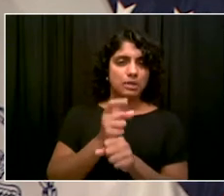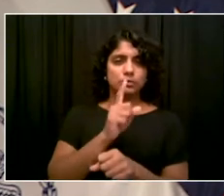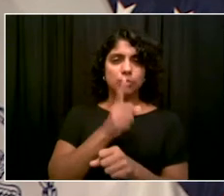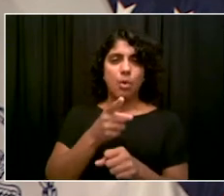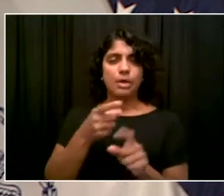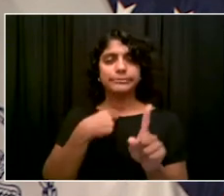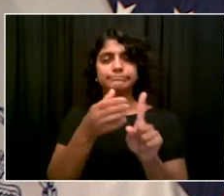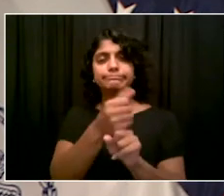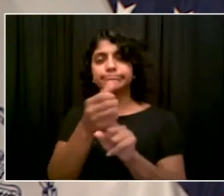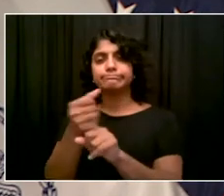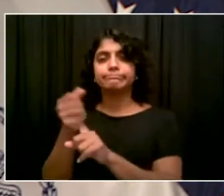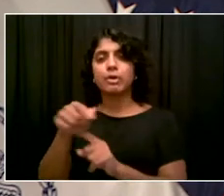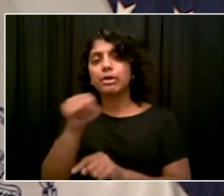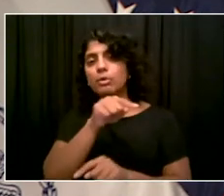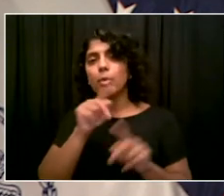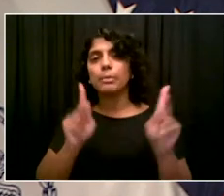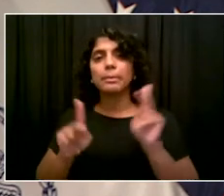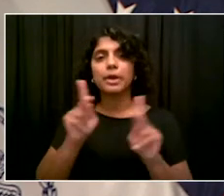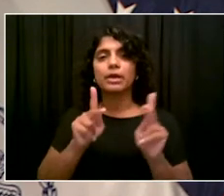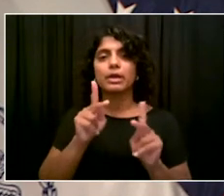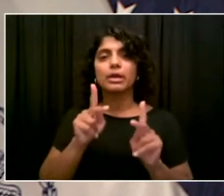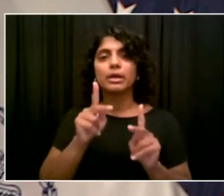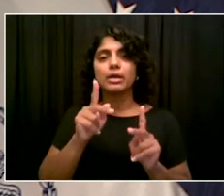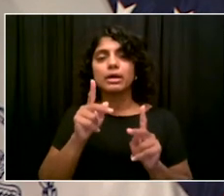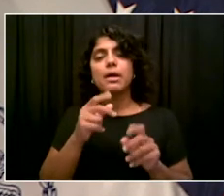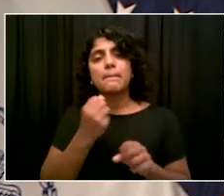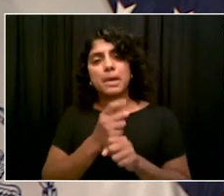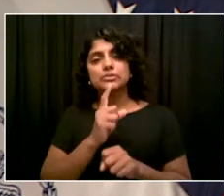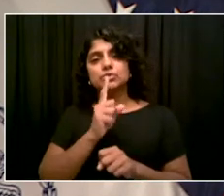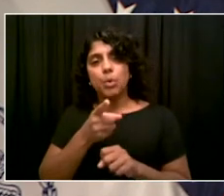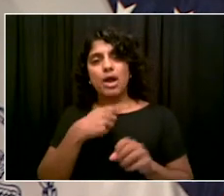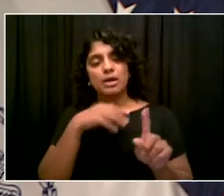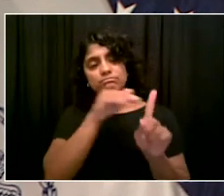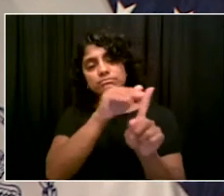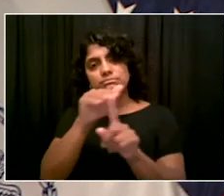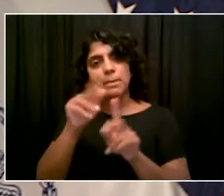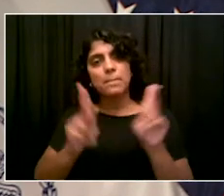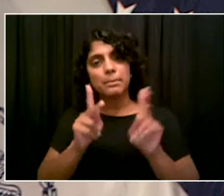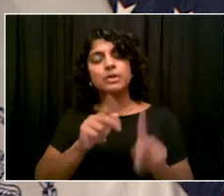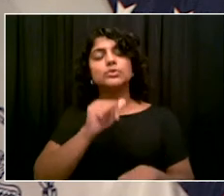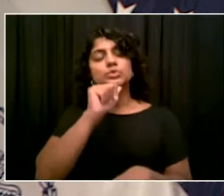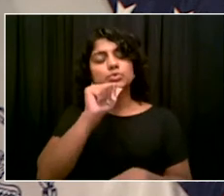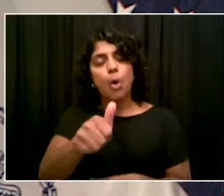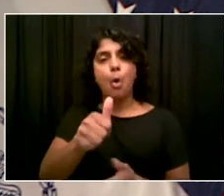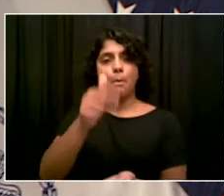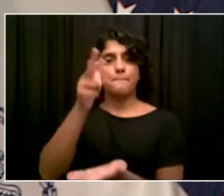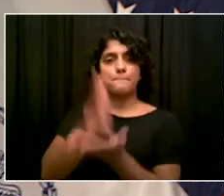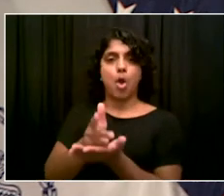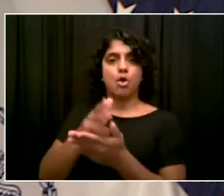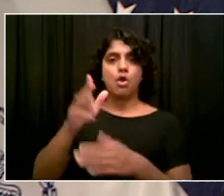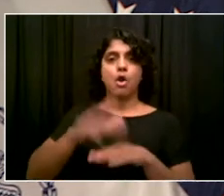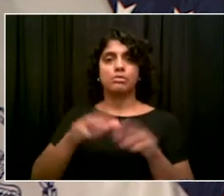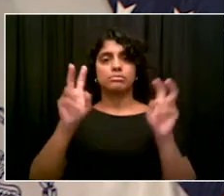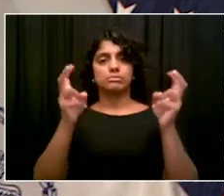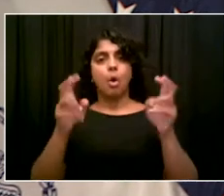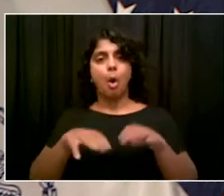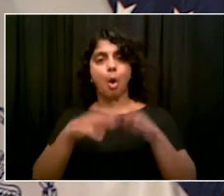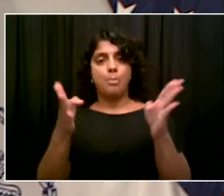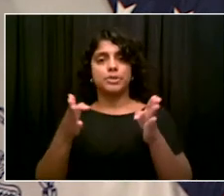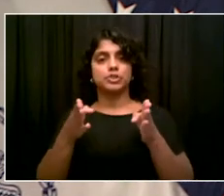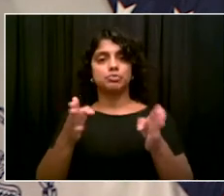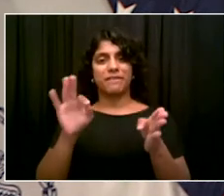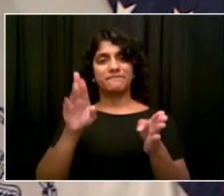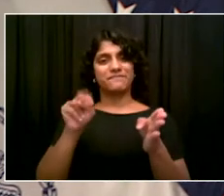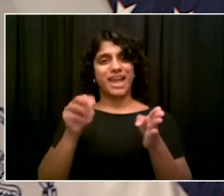because the open streets have been a great success, and we need to defend that success. Last question for today goes to Jillian from